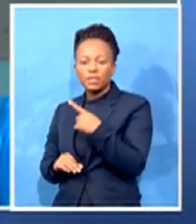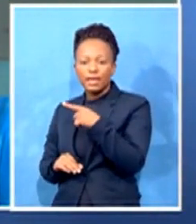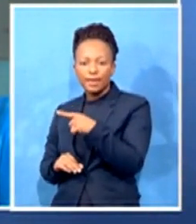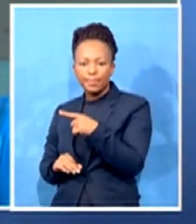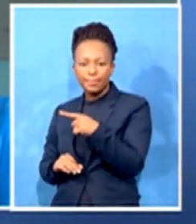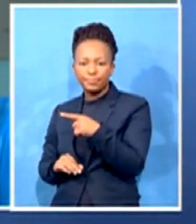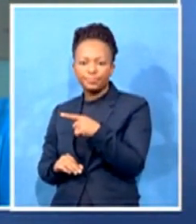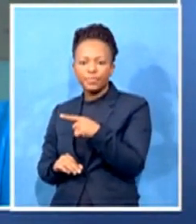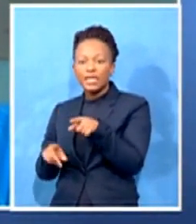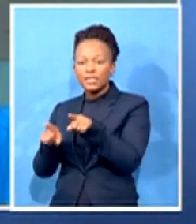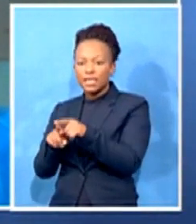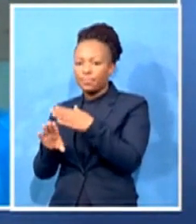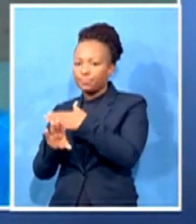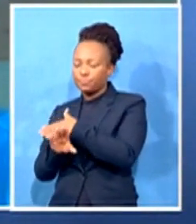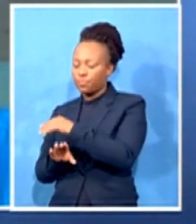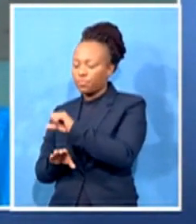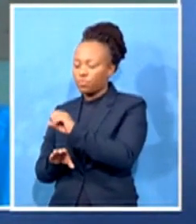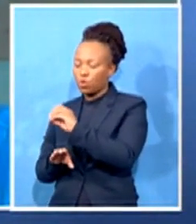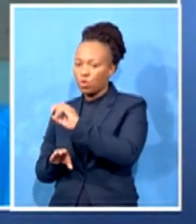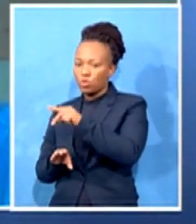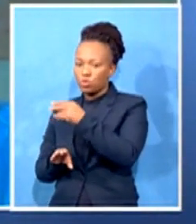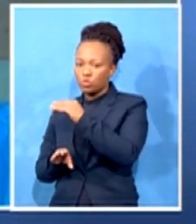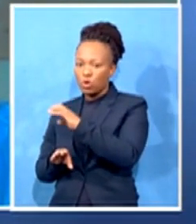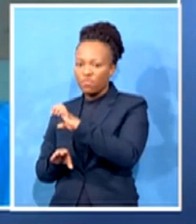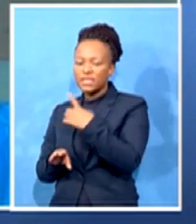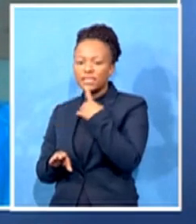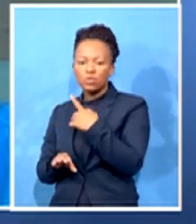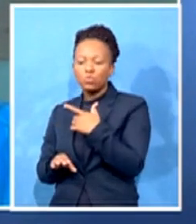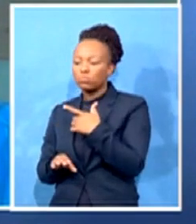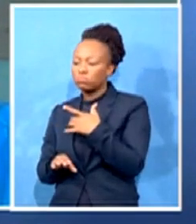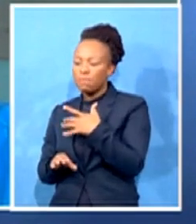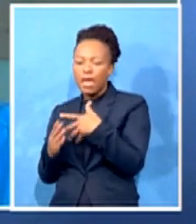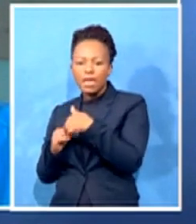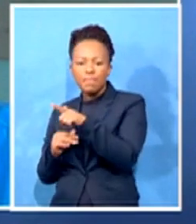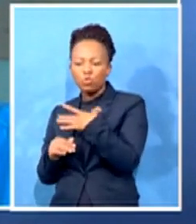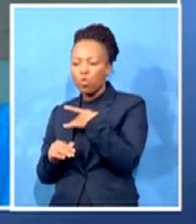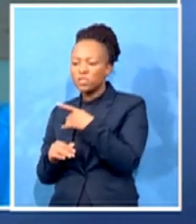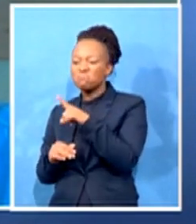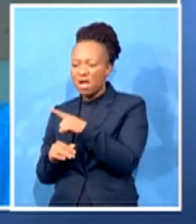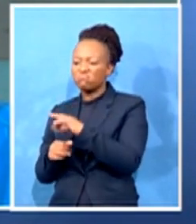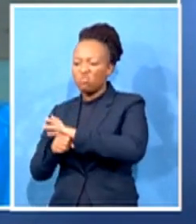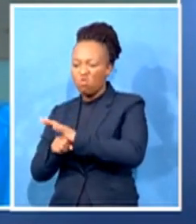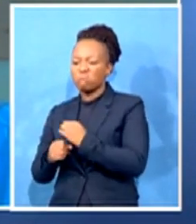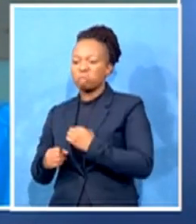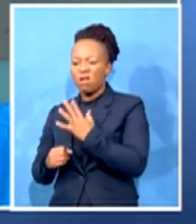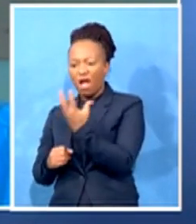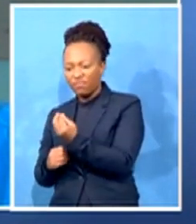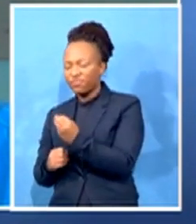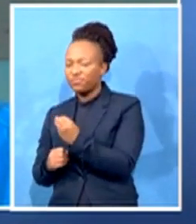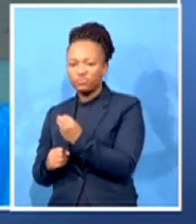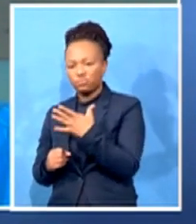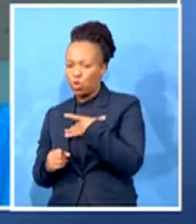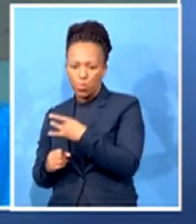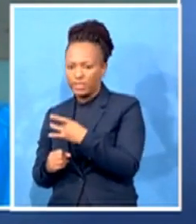COVID-19 on anyone. I heard Boris Johnson the other day saying one person's cough can be